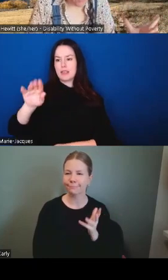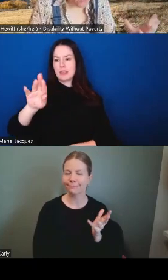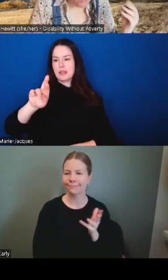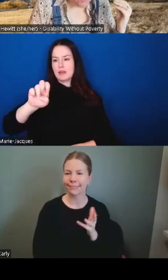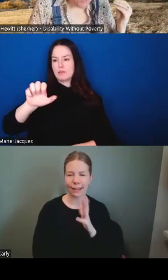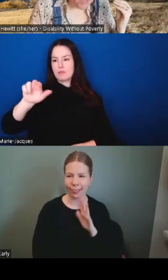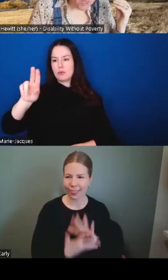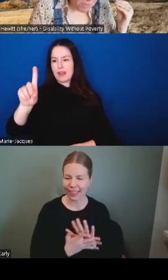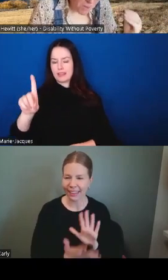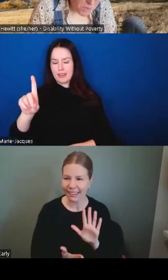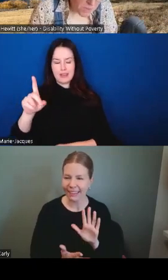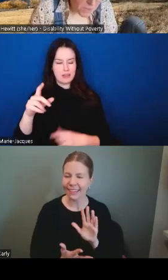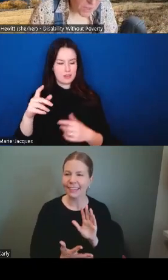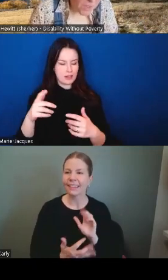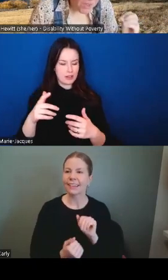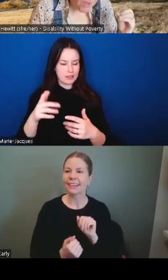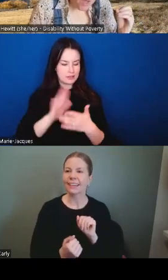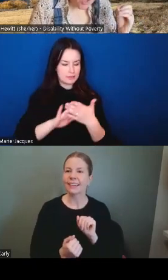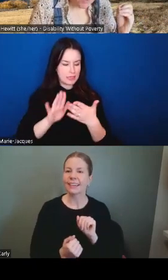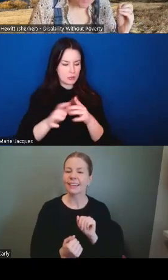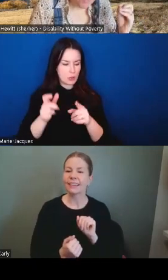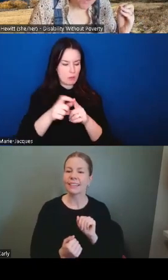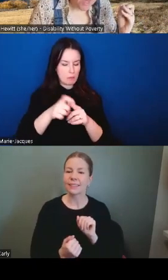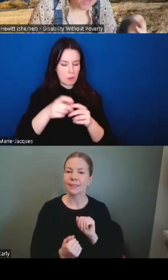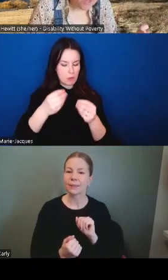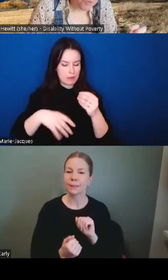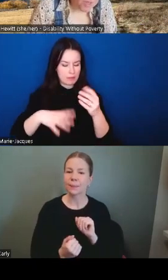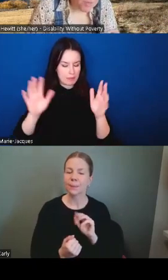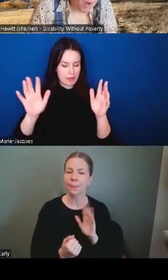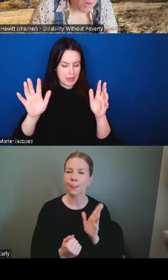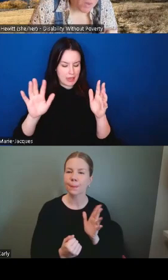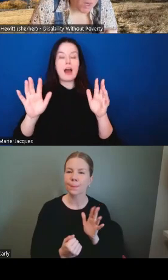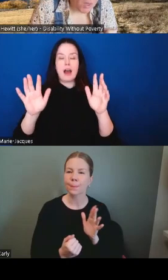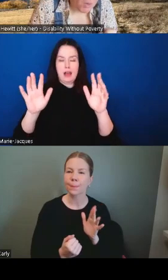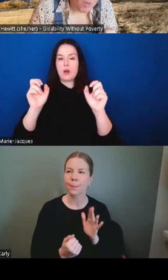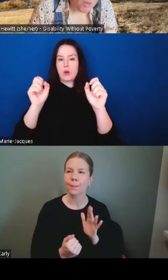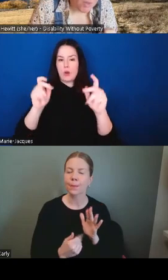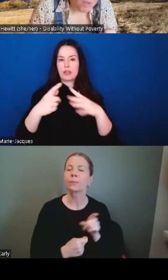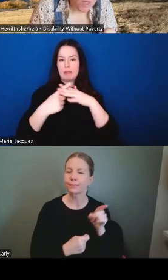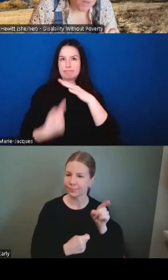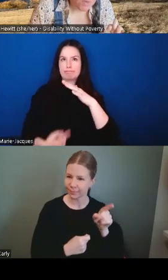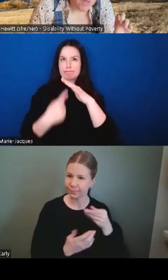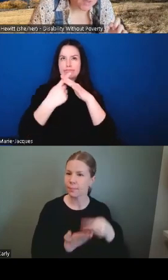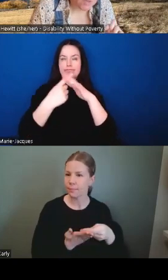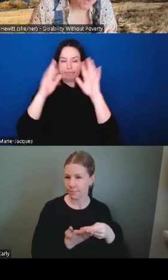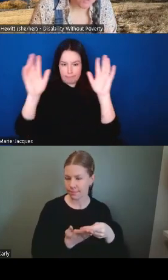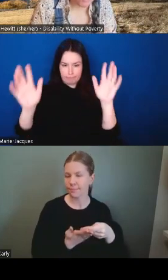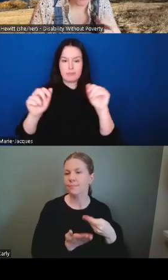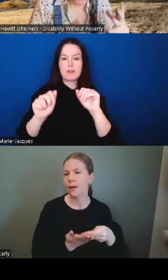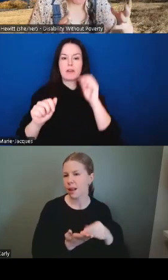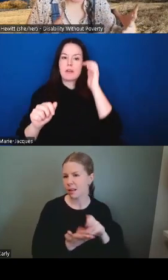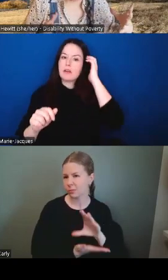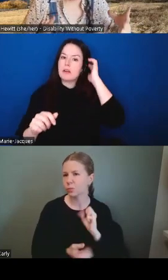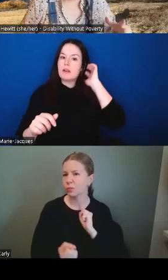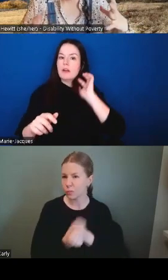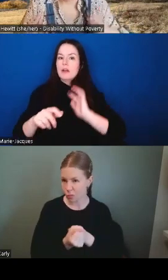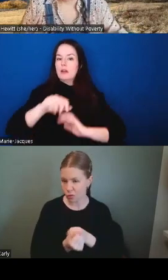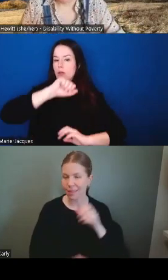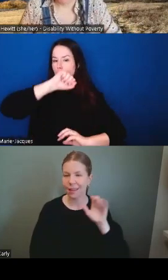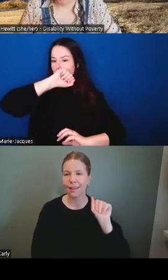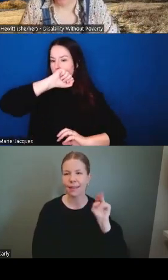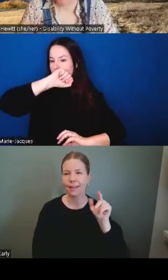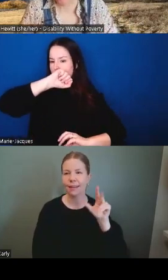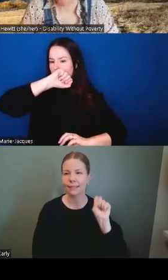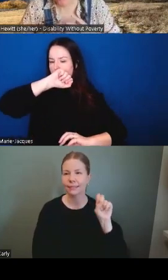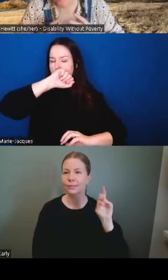end of the hour they sponsored um the angus reed poll along with us along with angus reed that we talked about